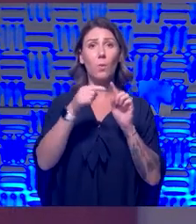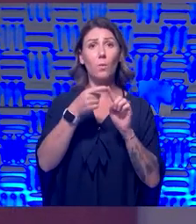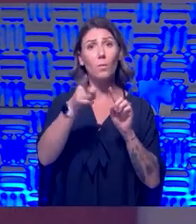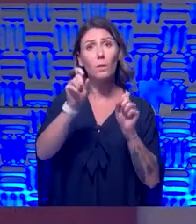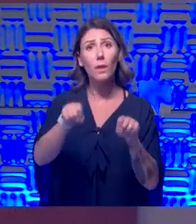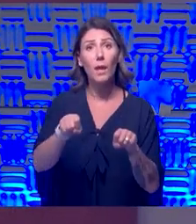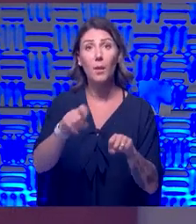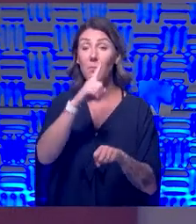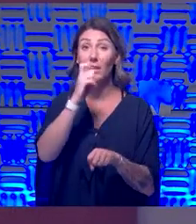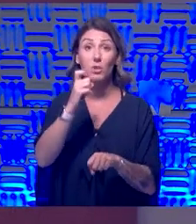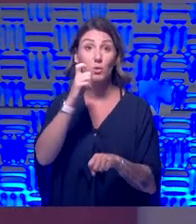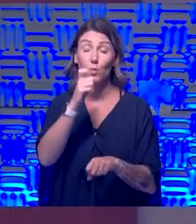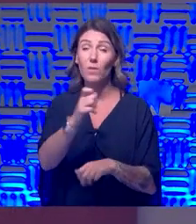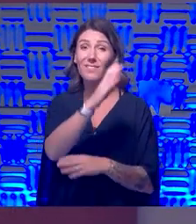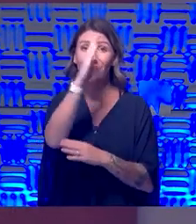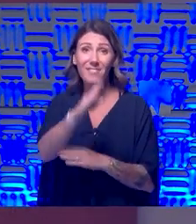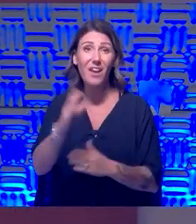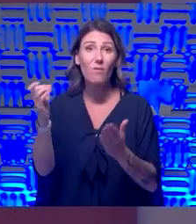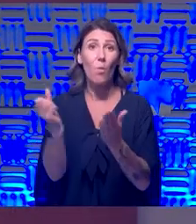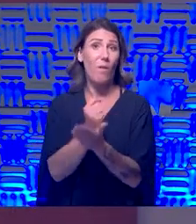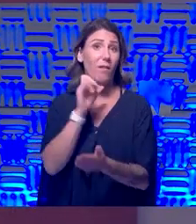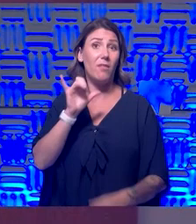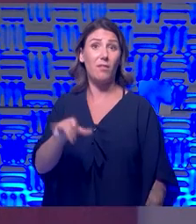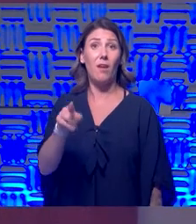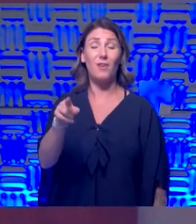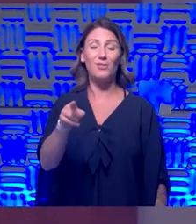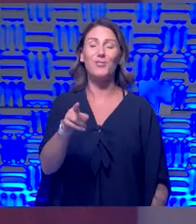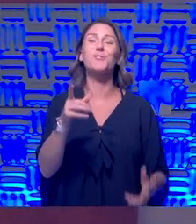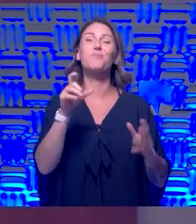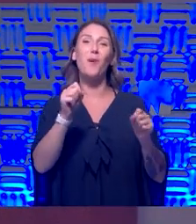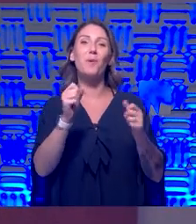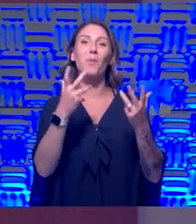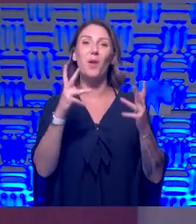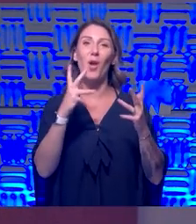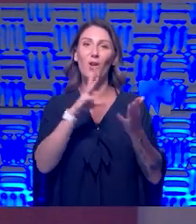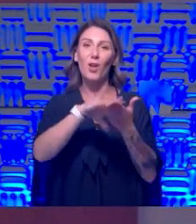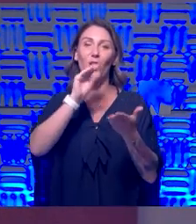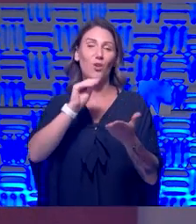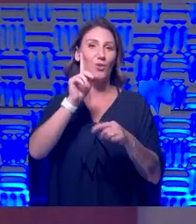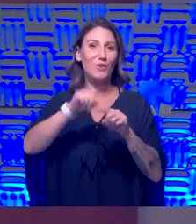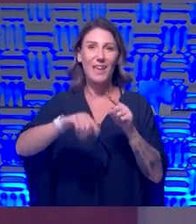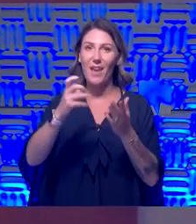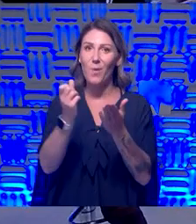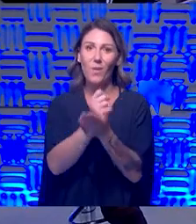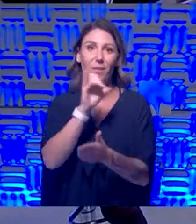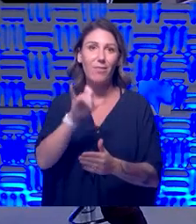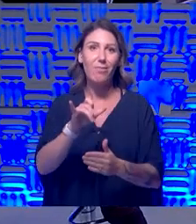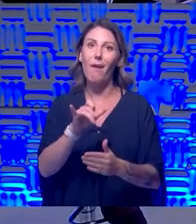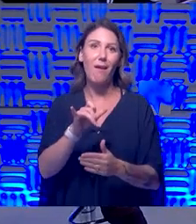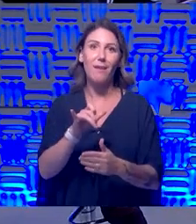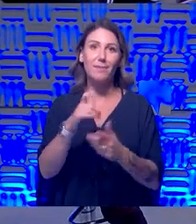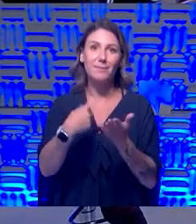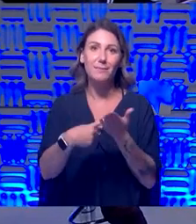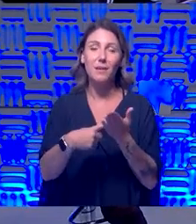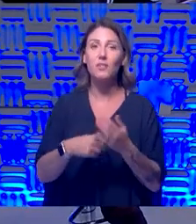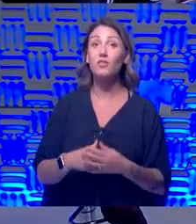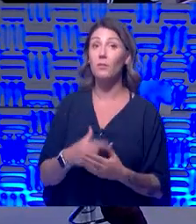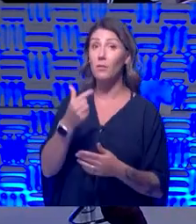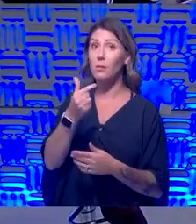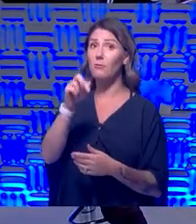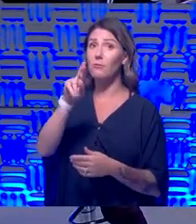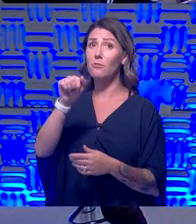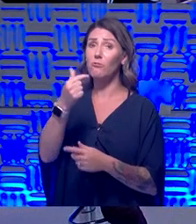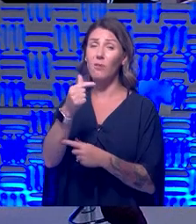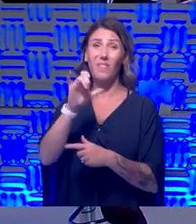you're not going to win that battle. And she's probably already learned she's not going to win that battle. you got to make it worse. And so, Greg, yeah, that's got to be really hard for